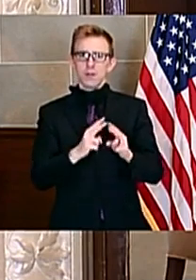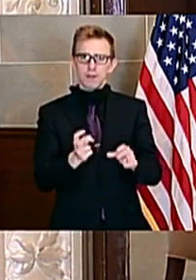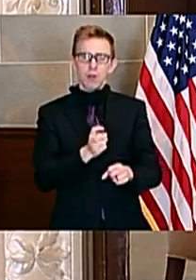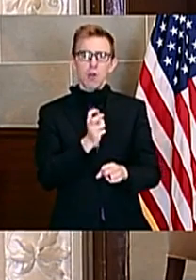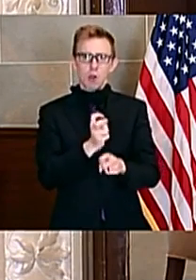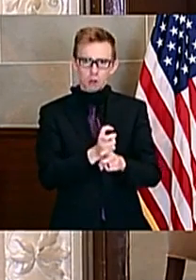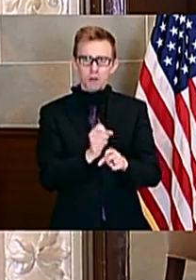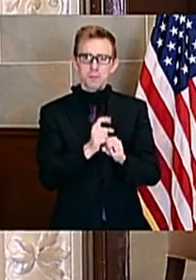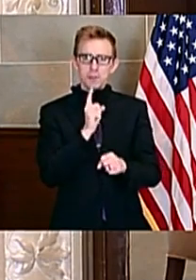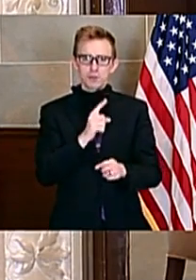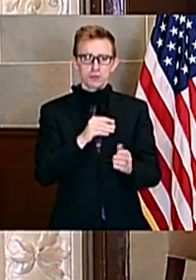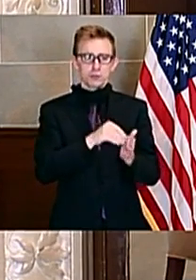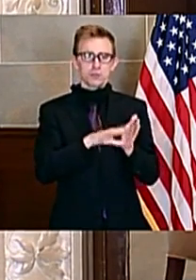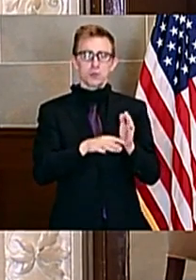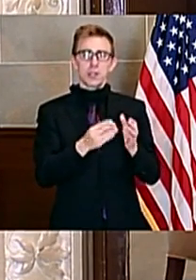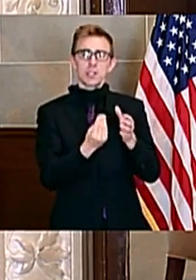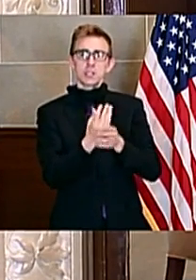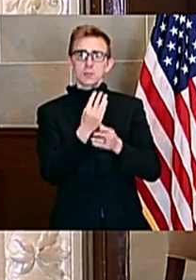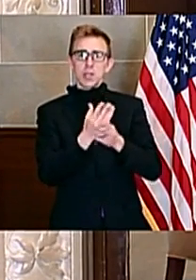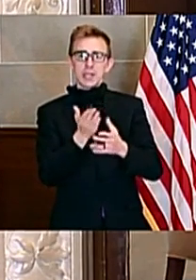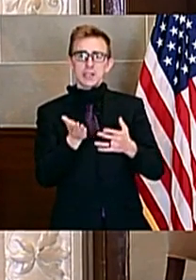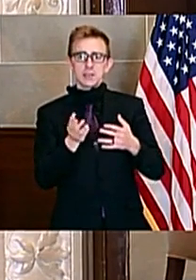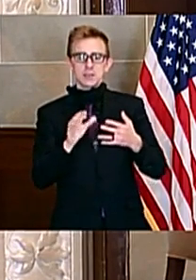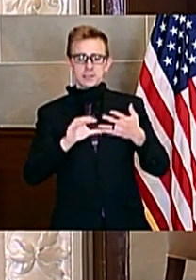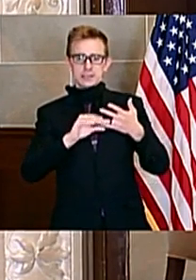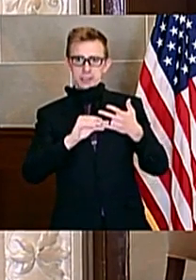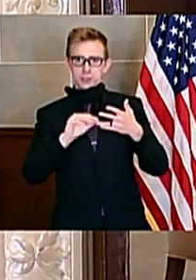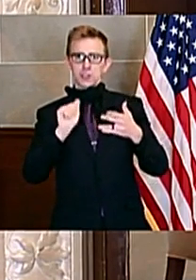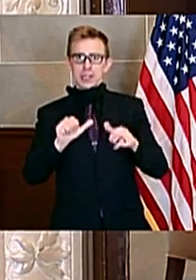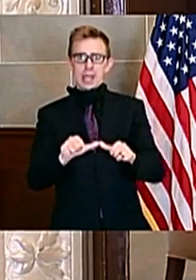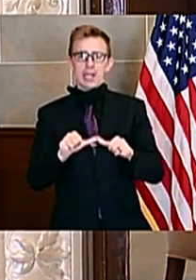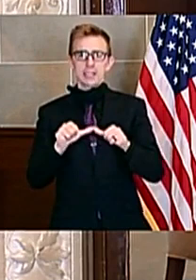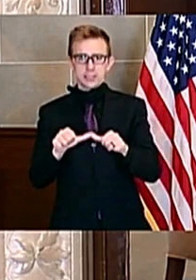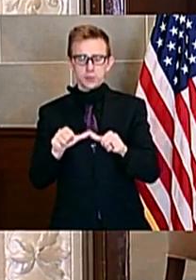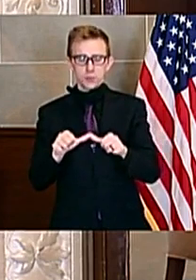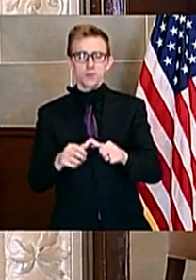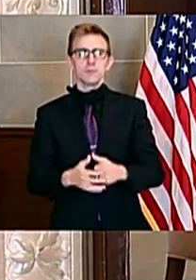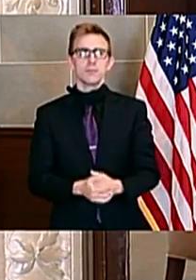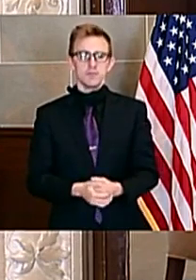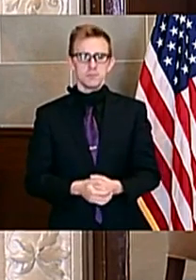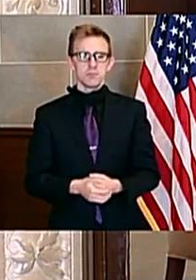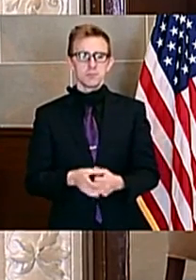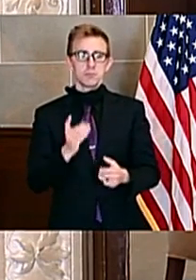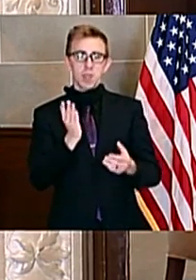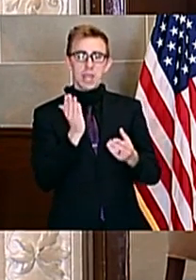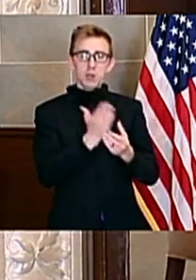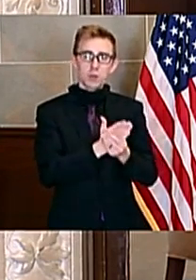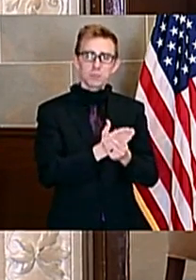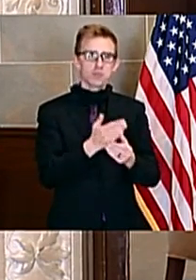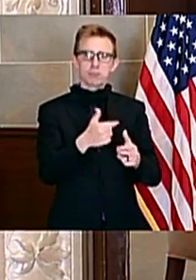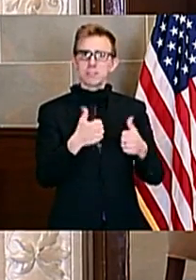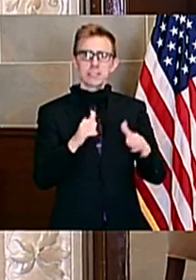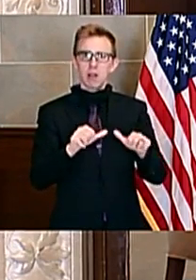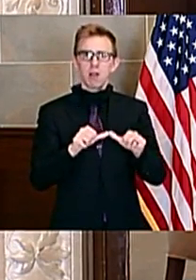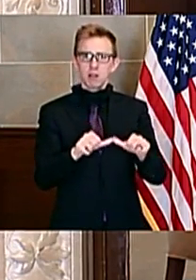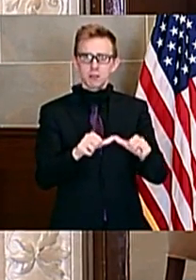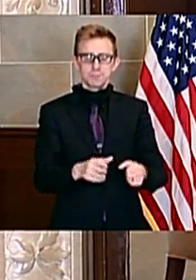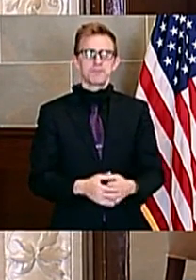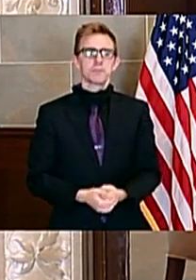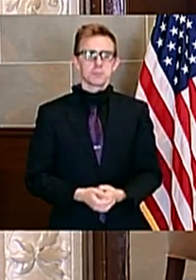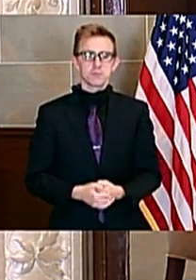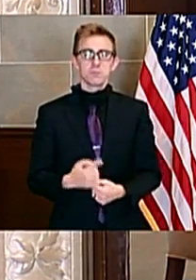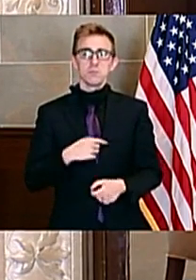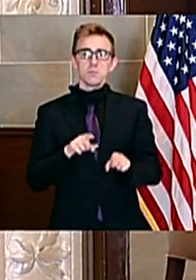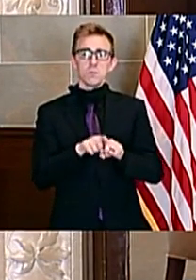make sure that their students' spring semesters can continue in a new format but with instruction uninterrupted. We're also focusing